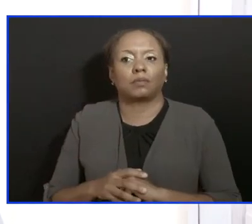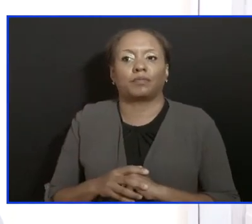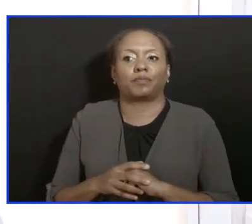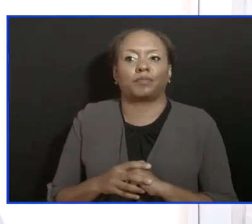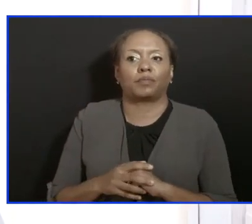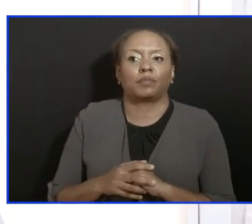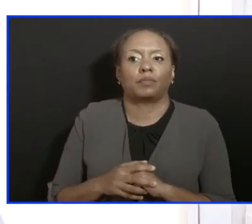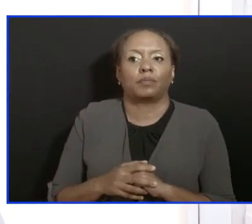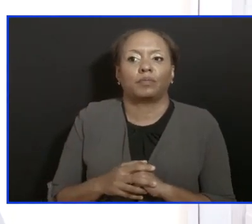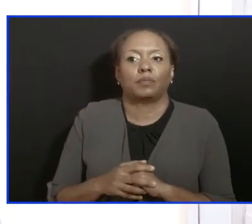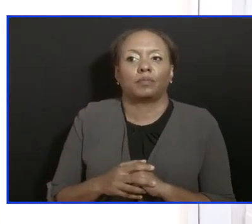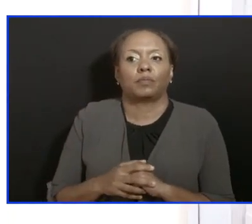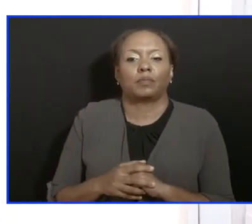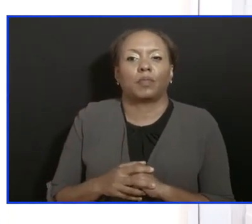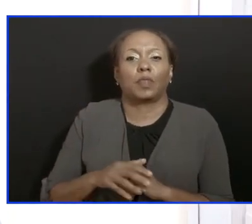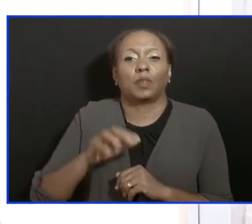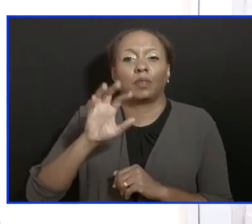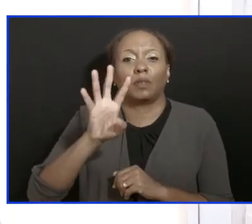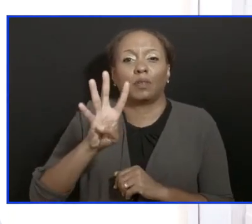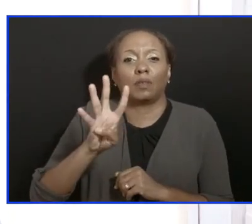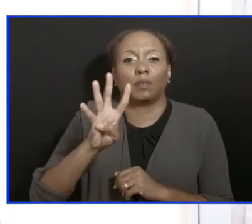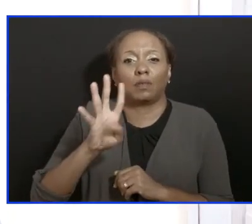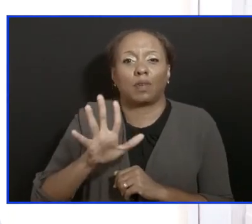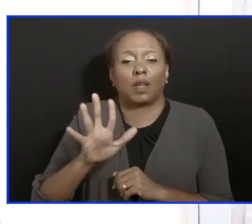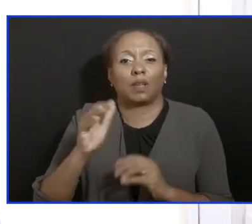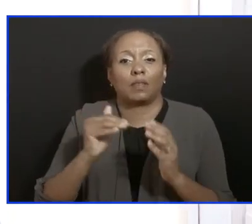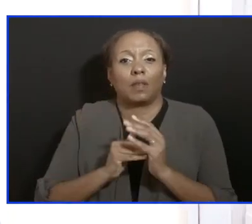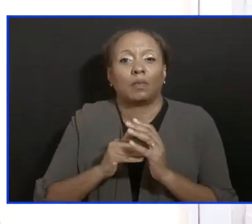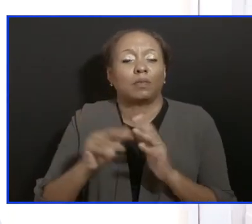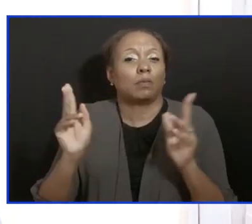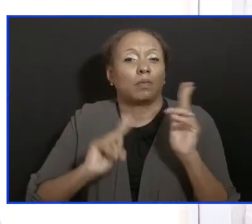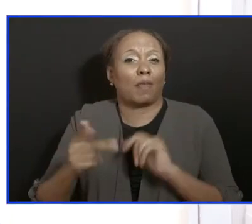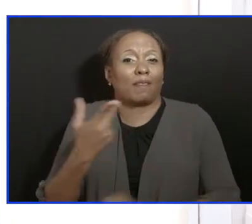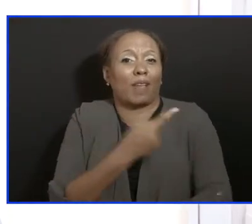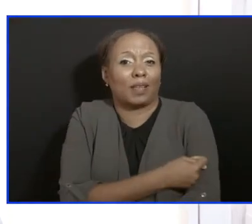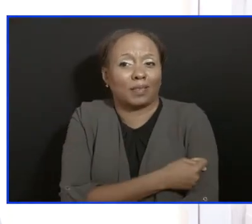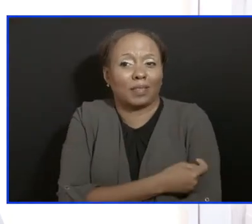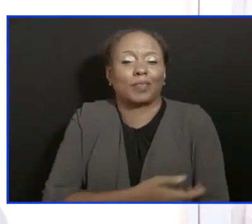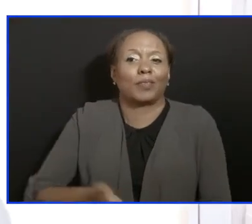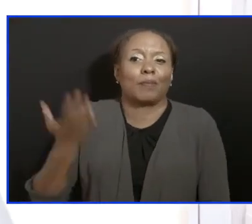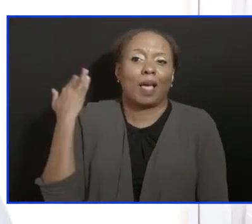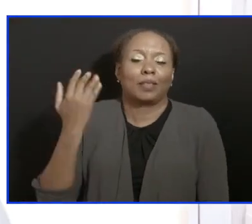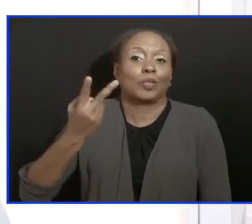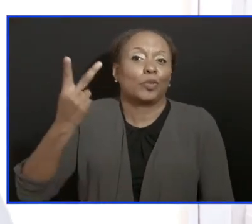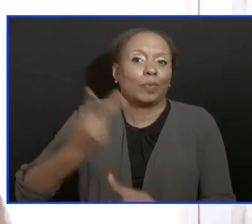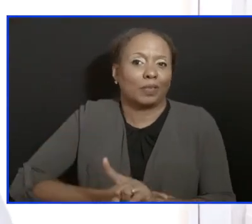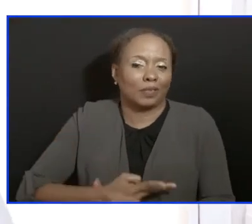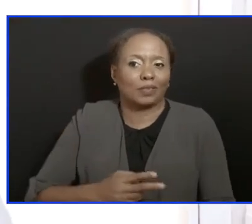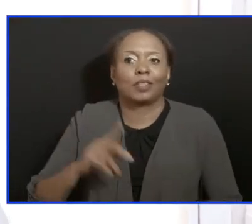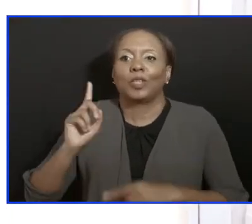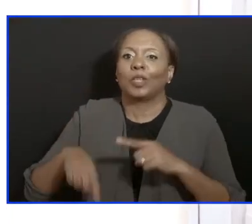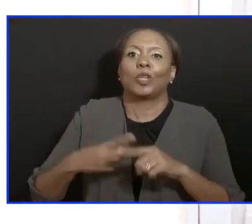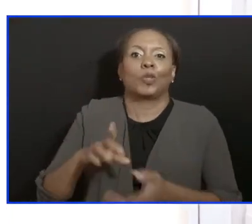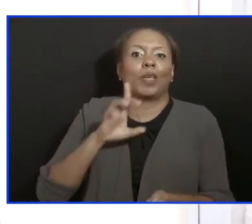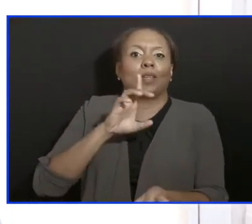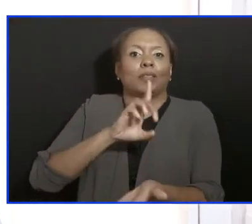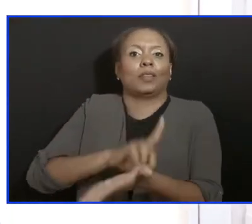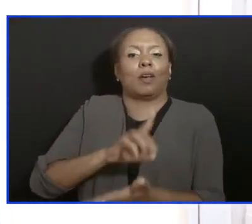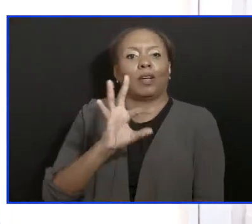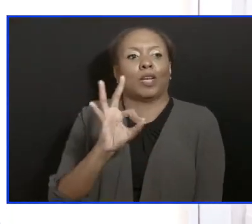vaccinated forty-five thousand people in the last two months. And therefore, when Dr. Ford issues a challenge,